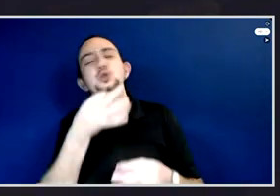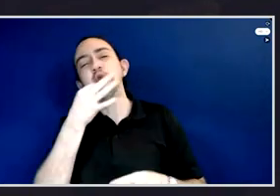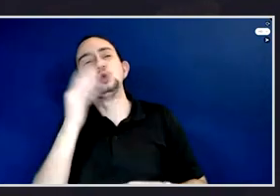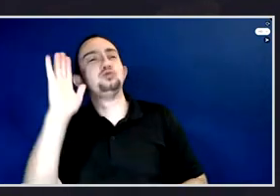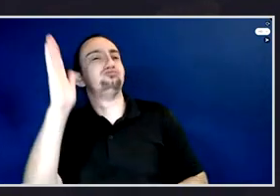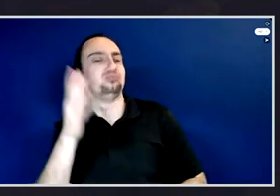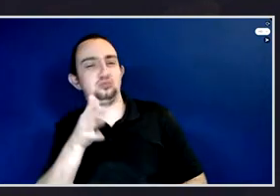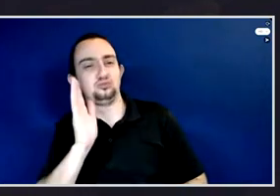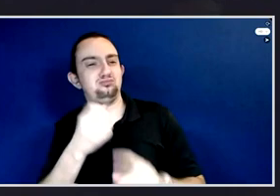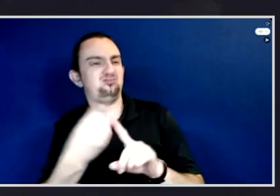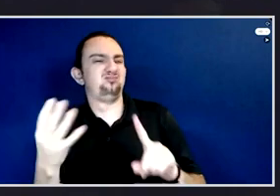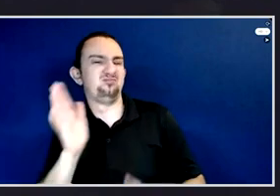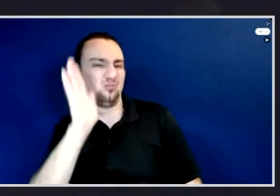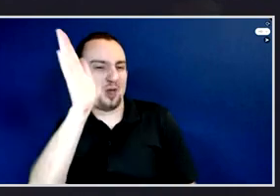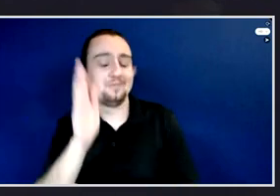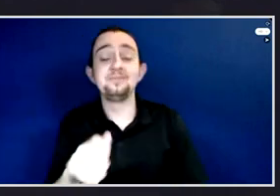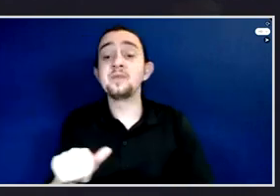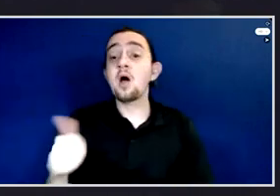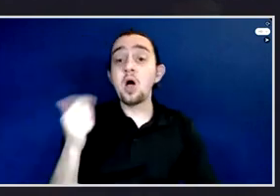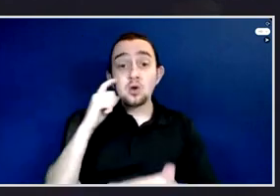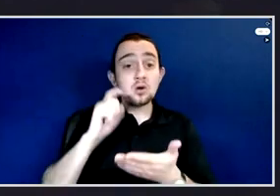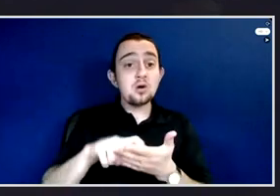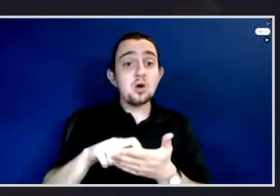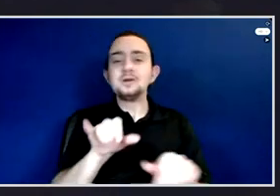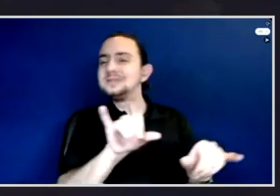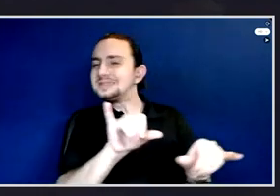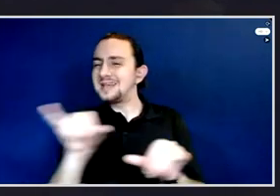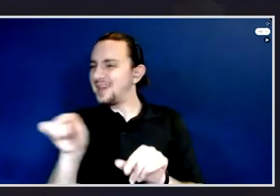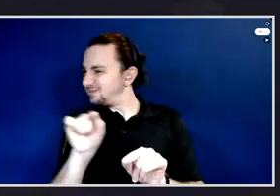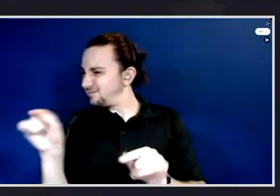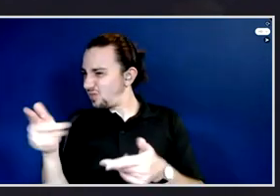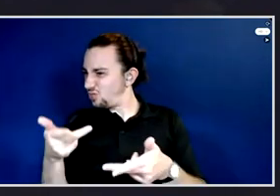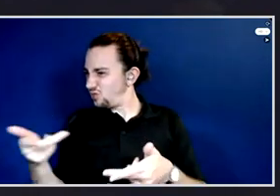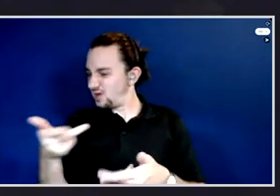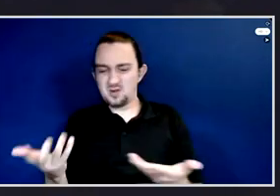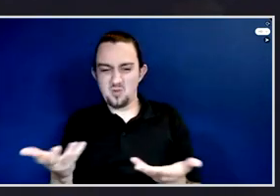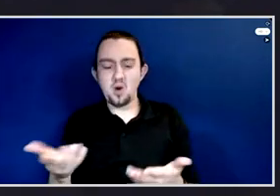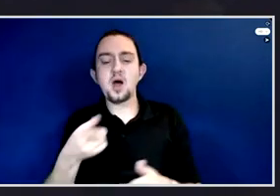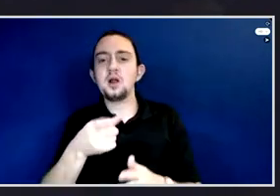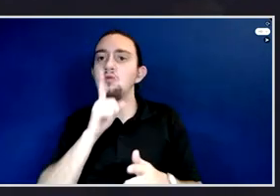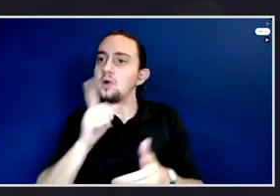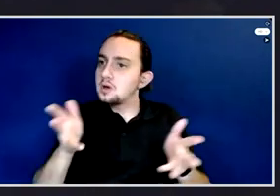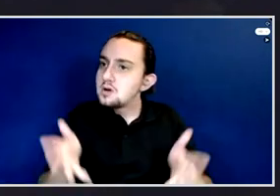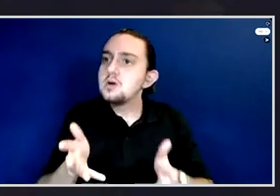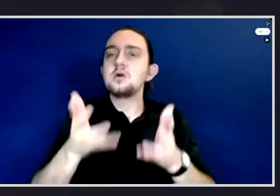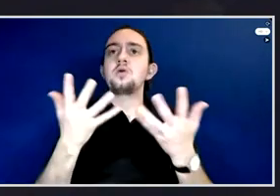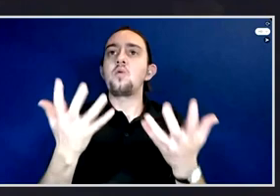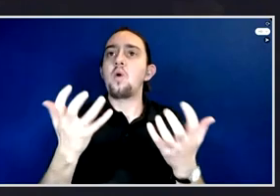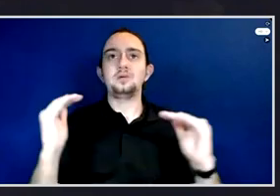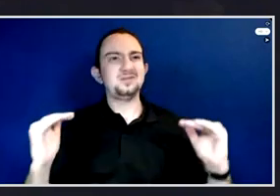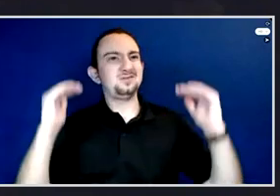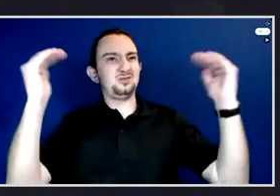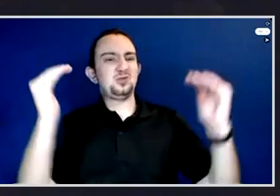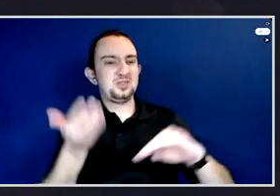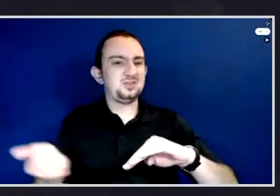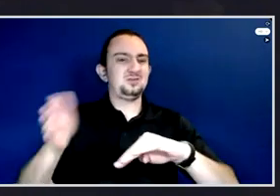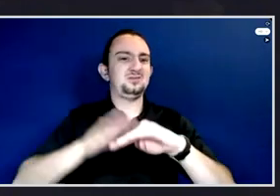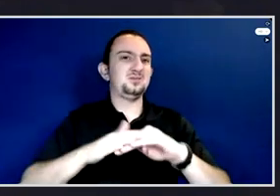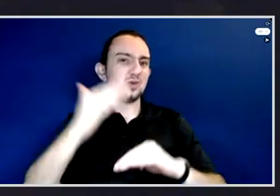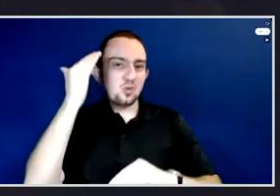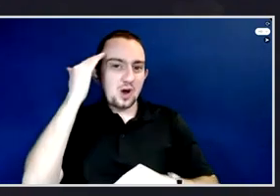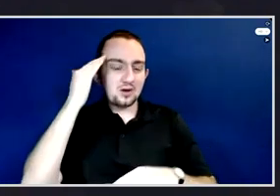efforts that they've made to raise awareness about impunity and its impact on people's daily lives.